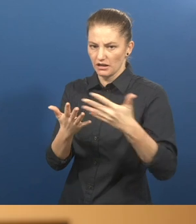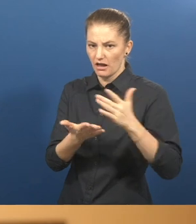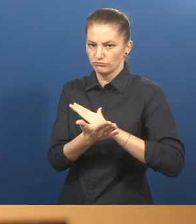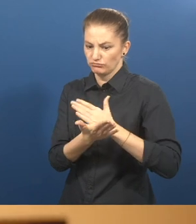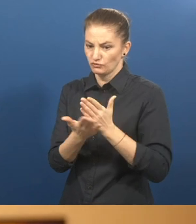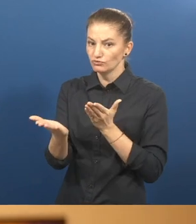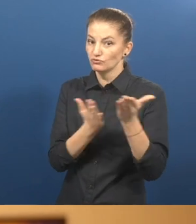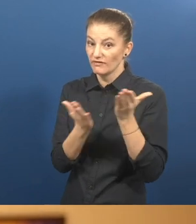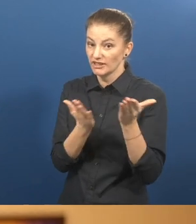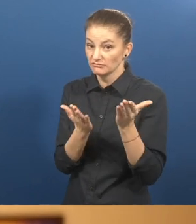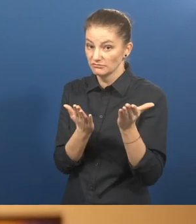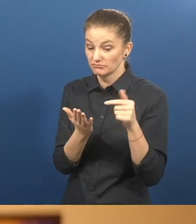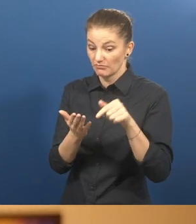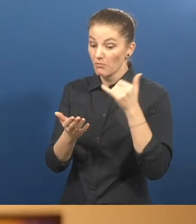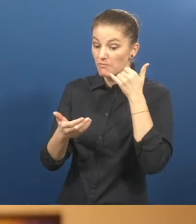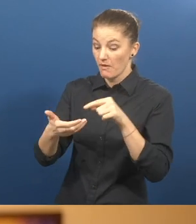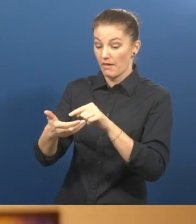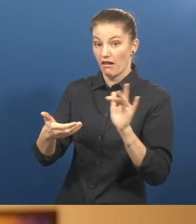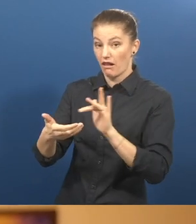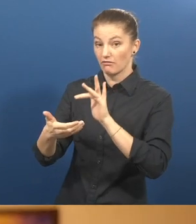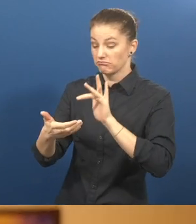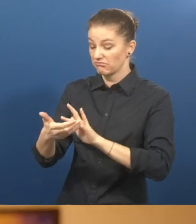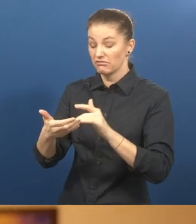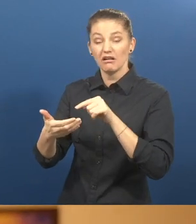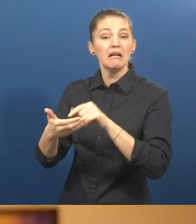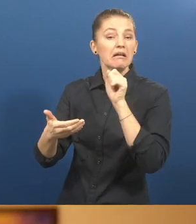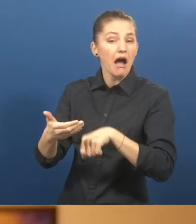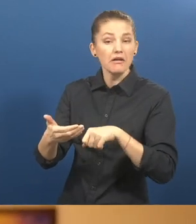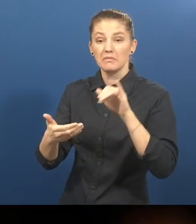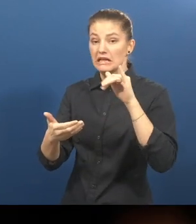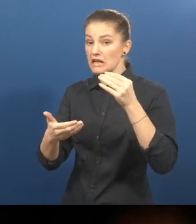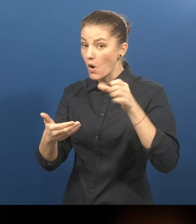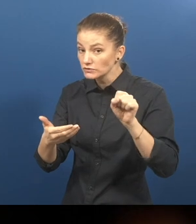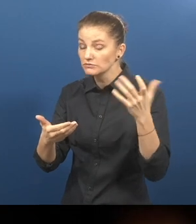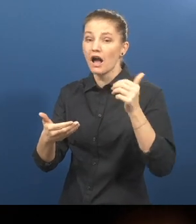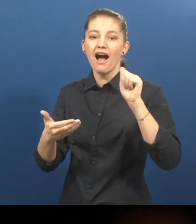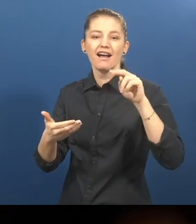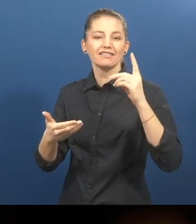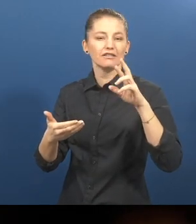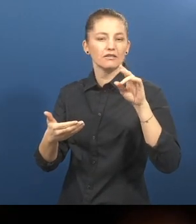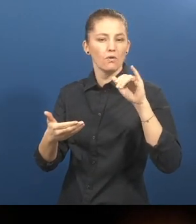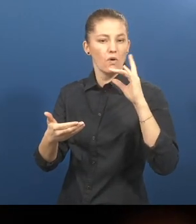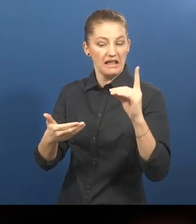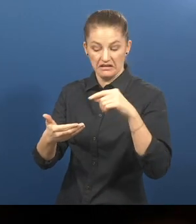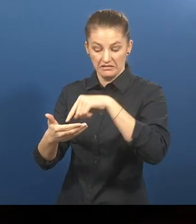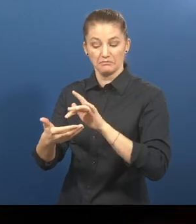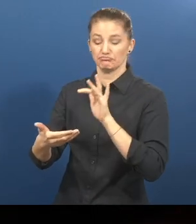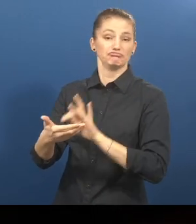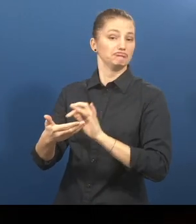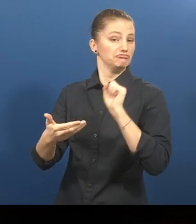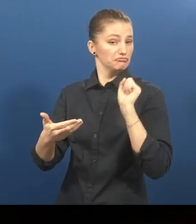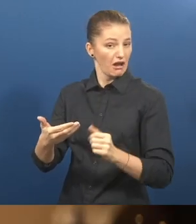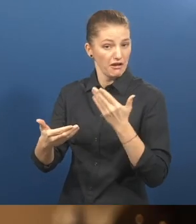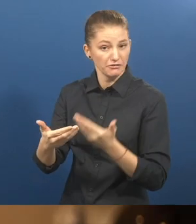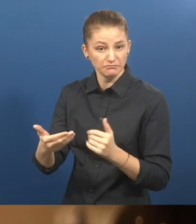Services. It is available on a mobile application, which is on both iOS and Android platform. It's a marketplace,